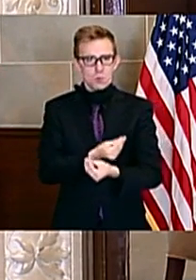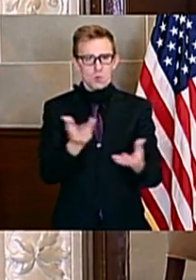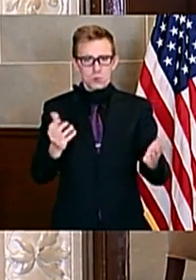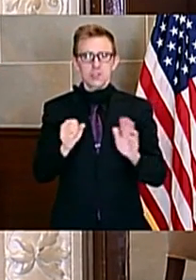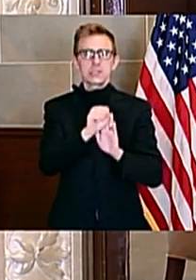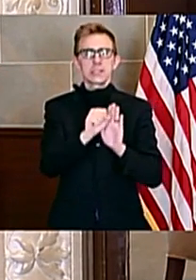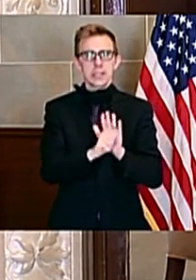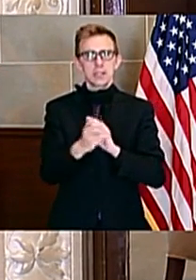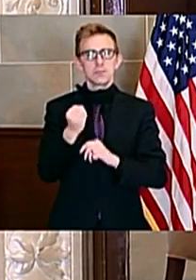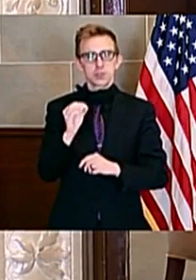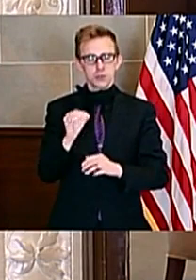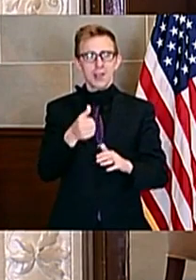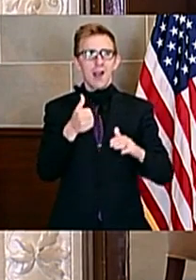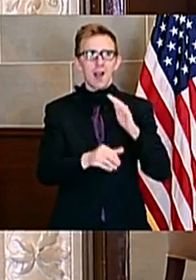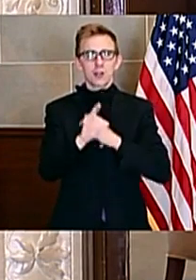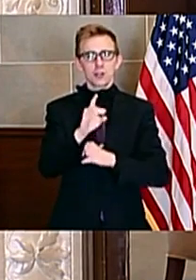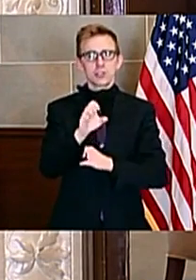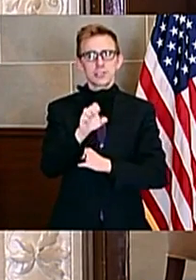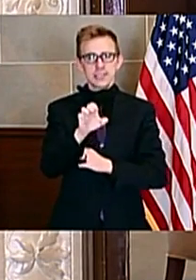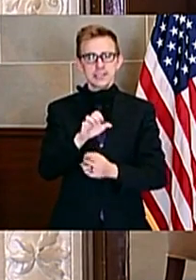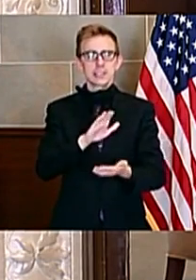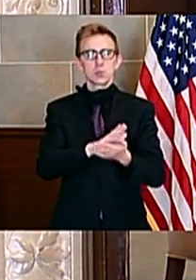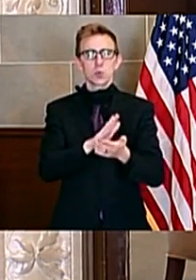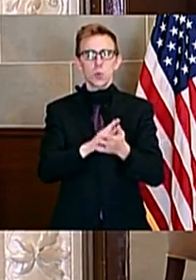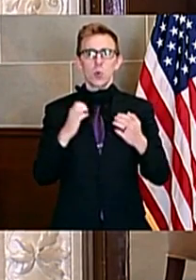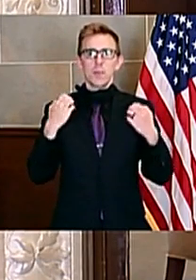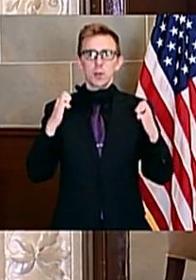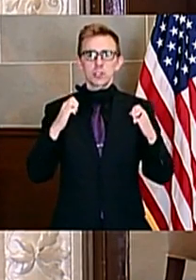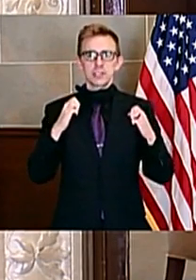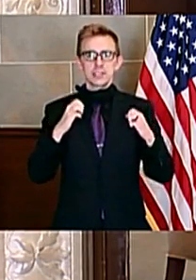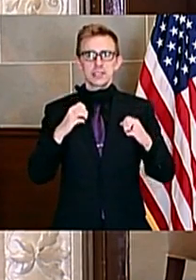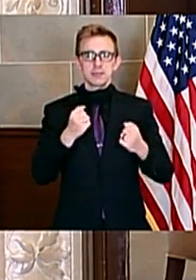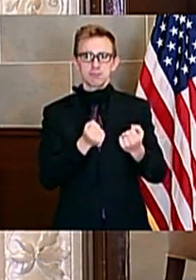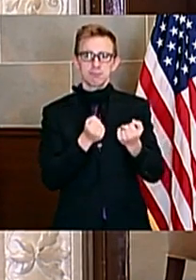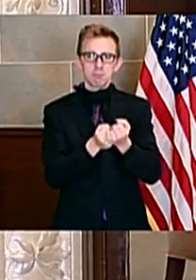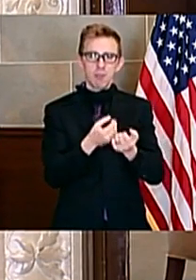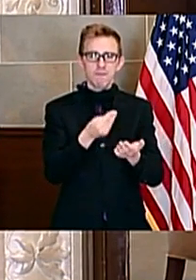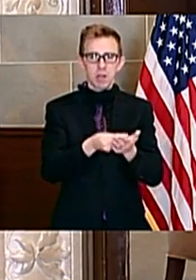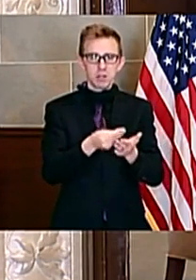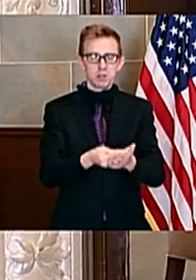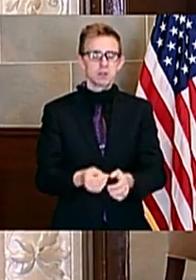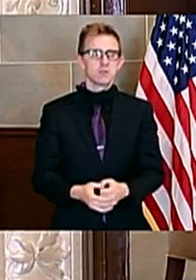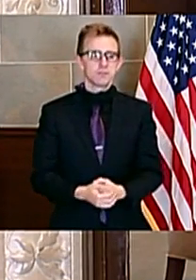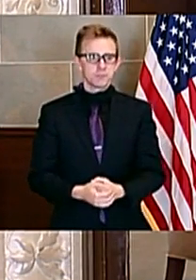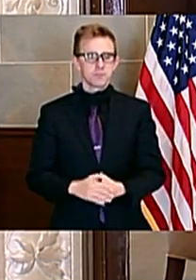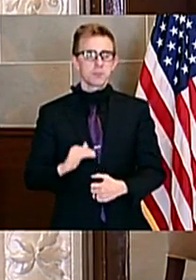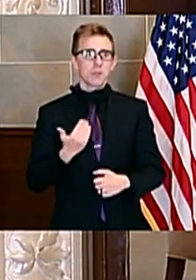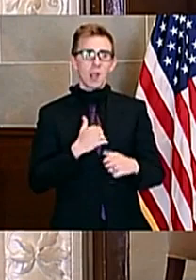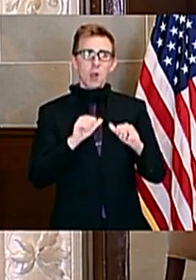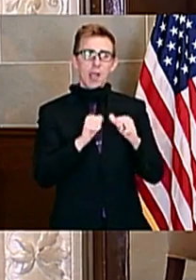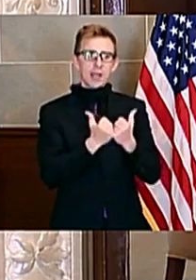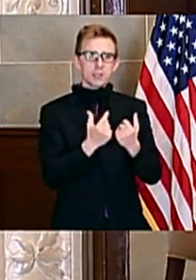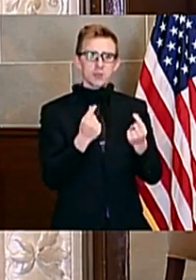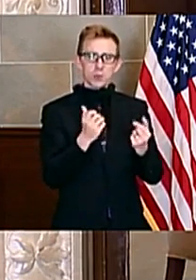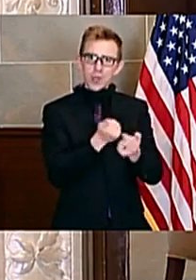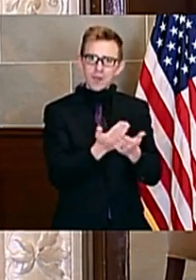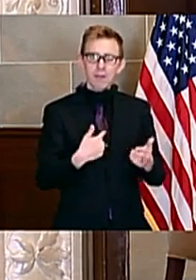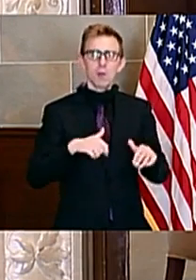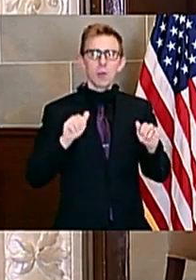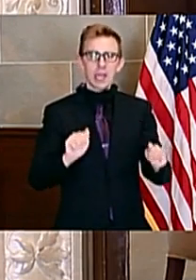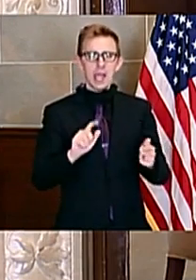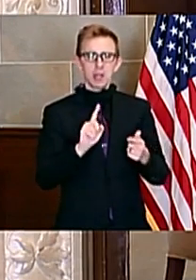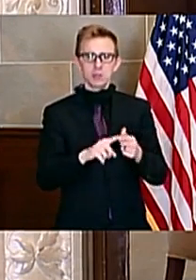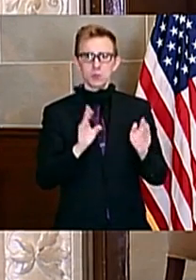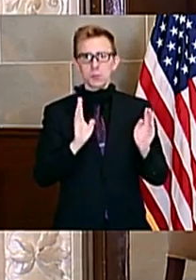the Elementary and Secondary Education School Emergency Relief Fund. Our agency is doing all that we can to prepare for the